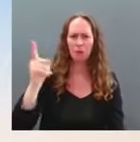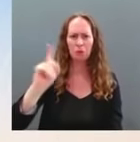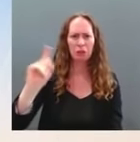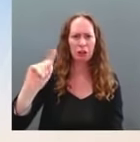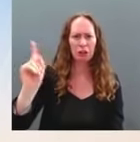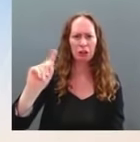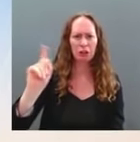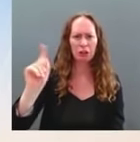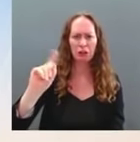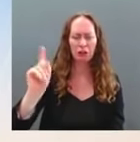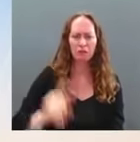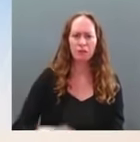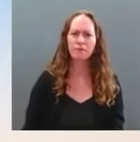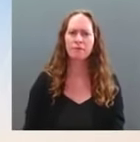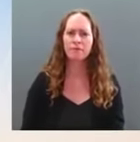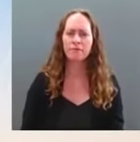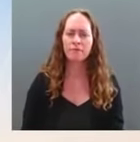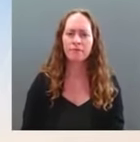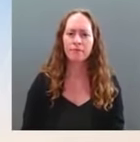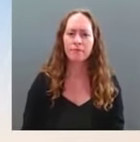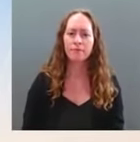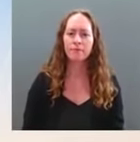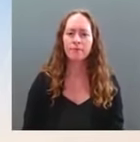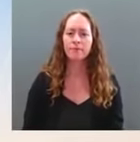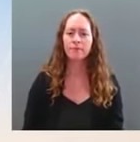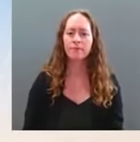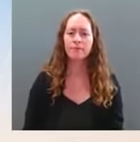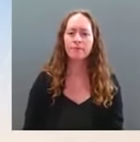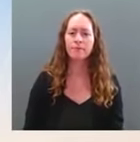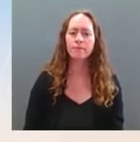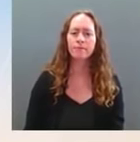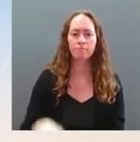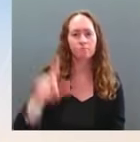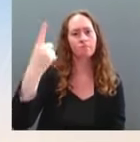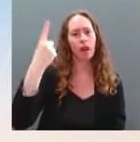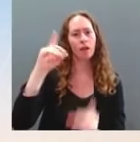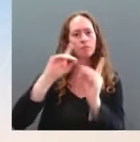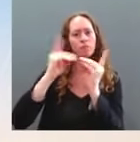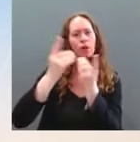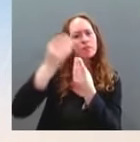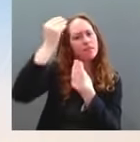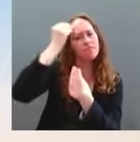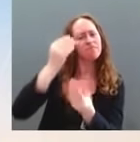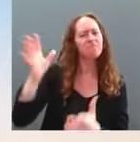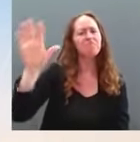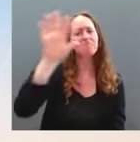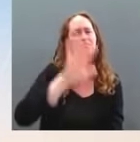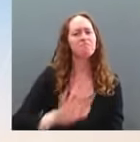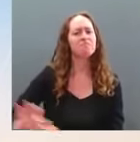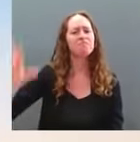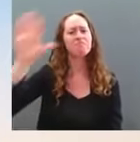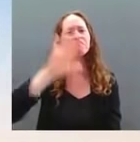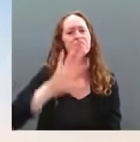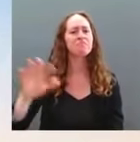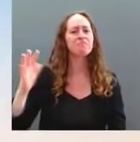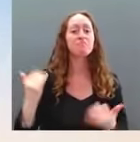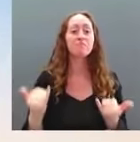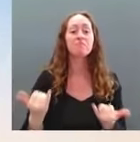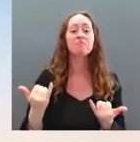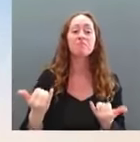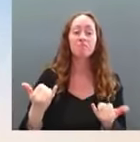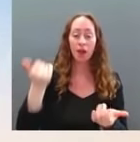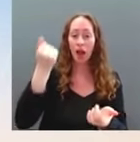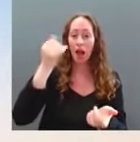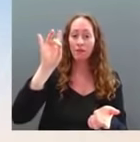an estimate that up to 18,000 migrants could be apprehended at the border each day if Title 42 were being put at the Ms. Up to,